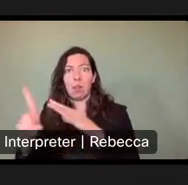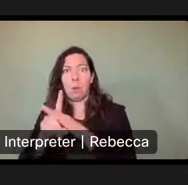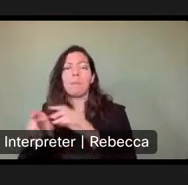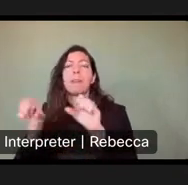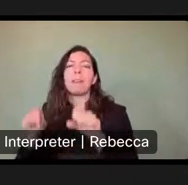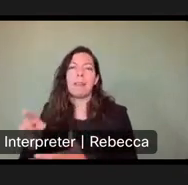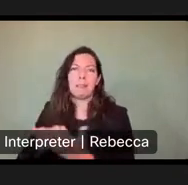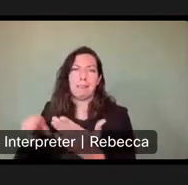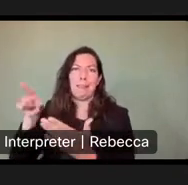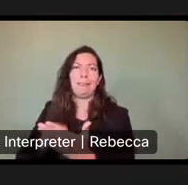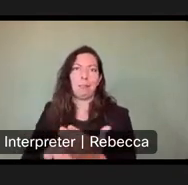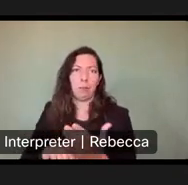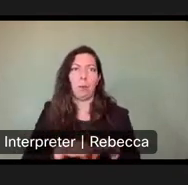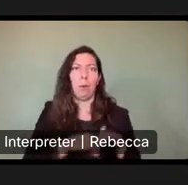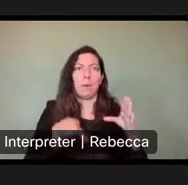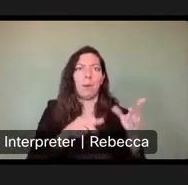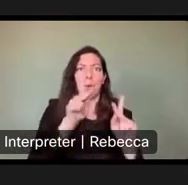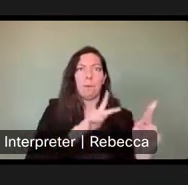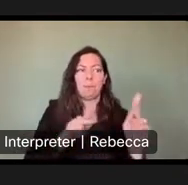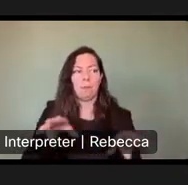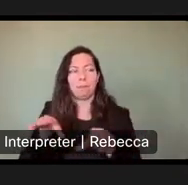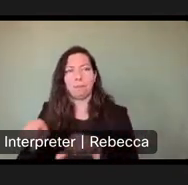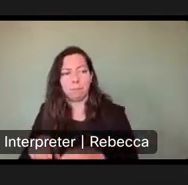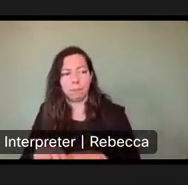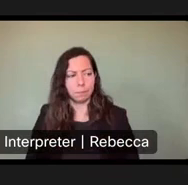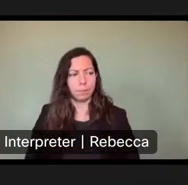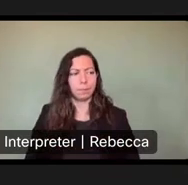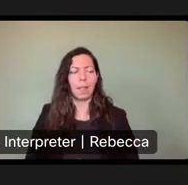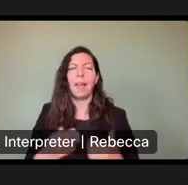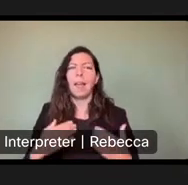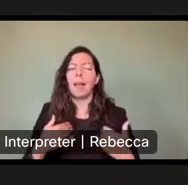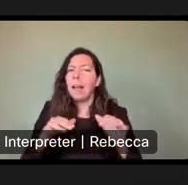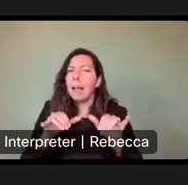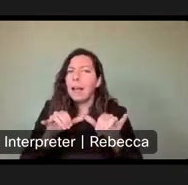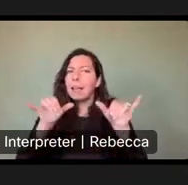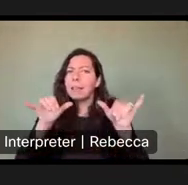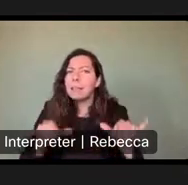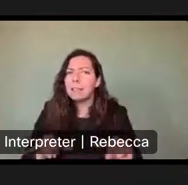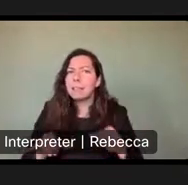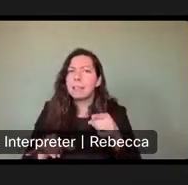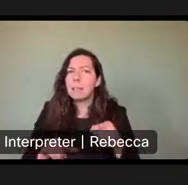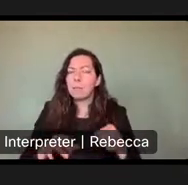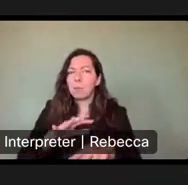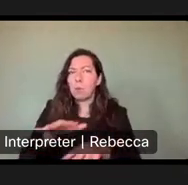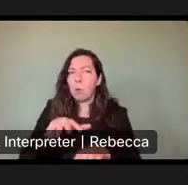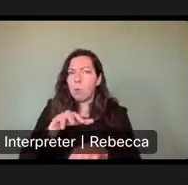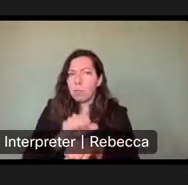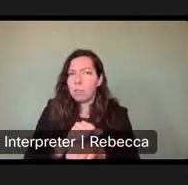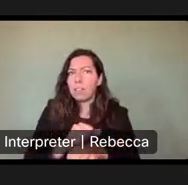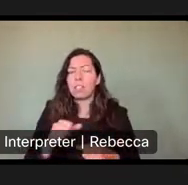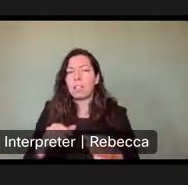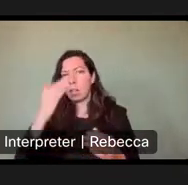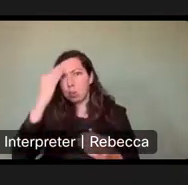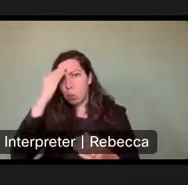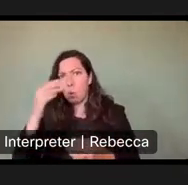system where our reservation system can manage for annual camping passes would help us as well.